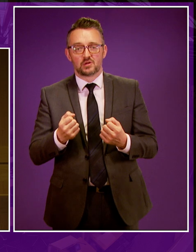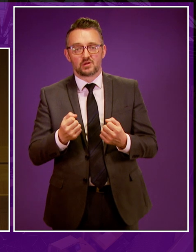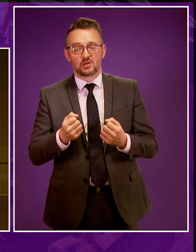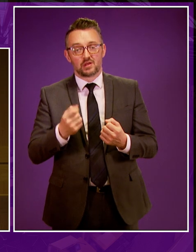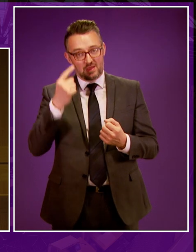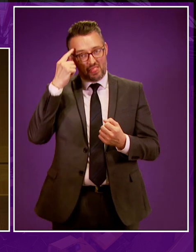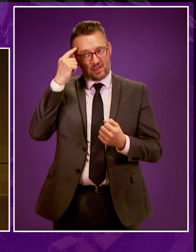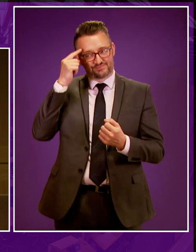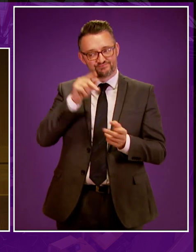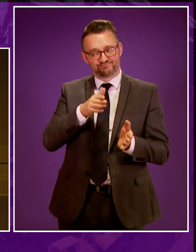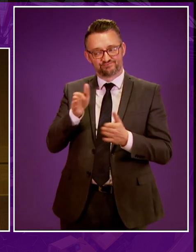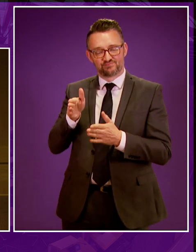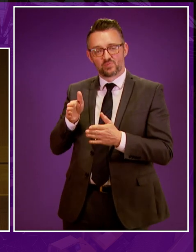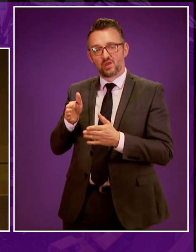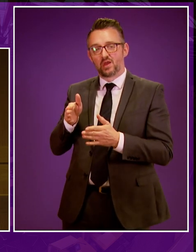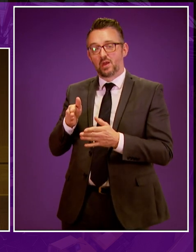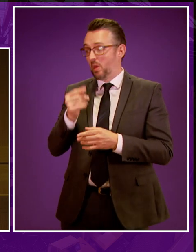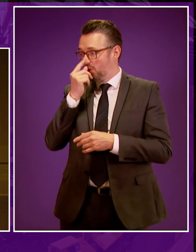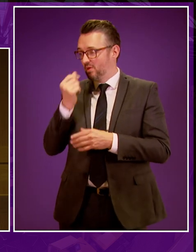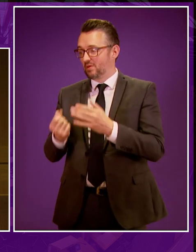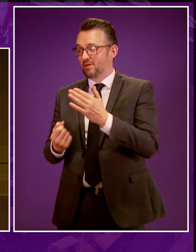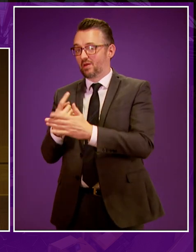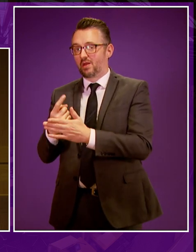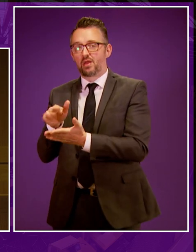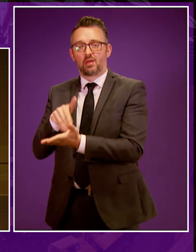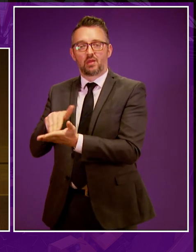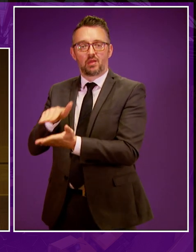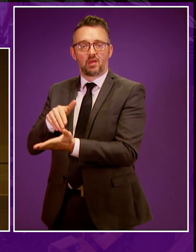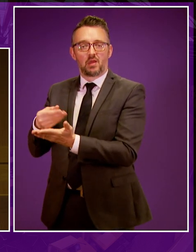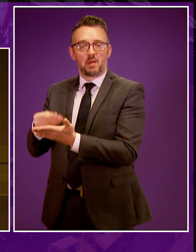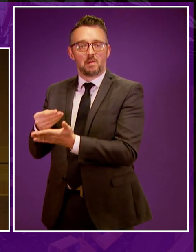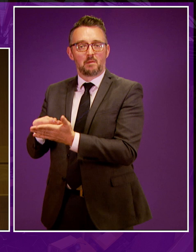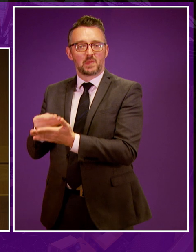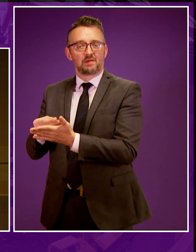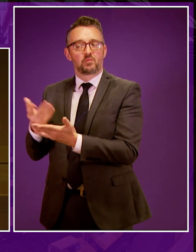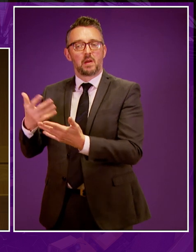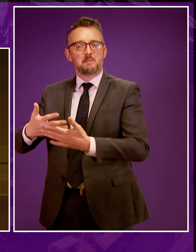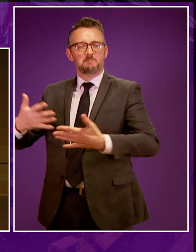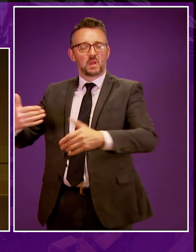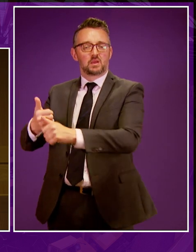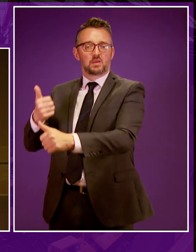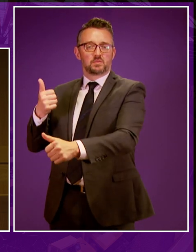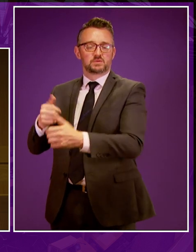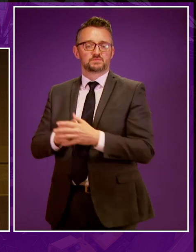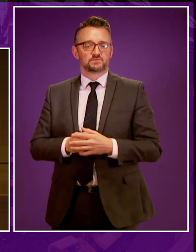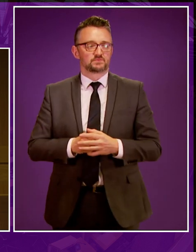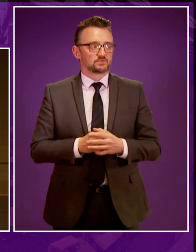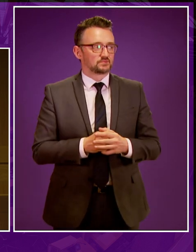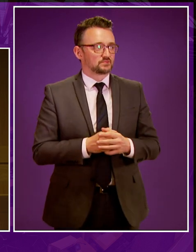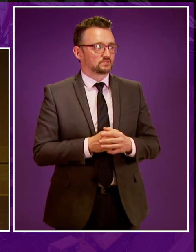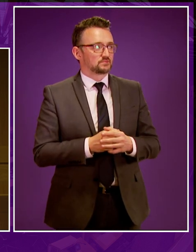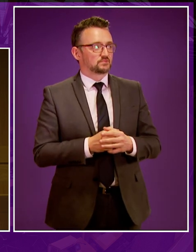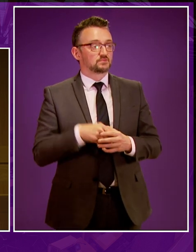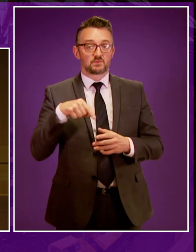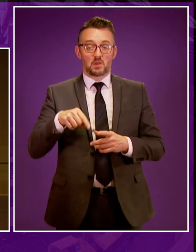more often than not, little more than the latest opportunity for financial speculation by multinational venture capitalists. These